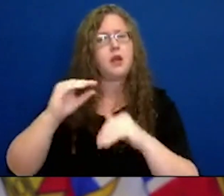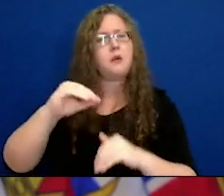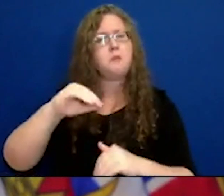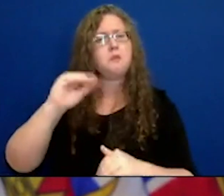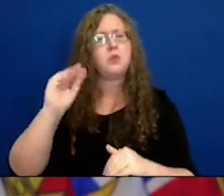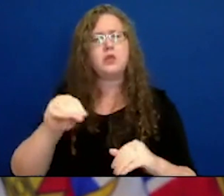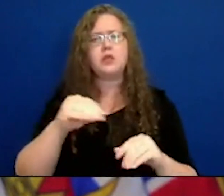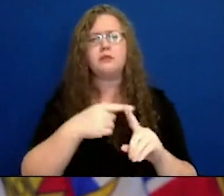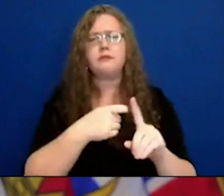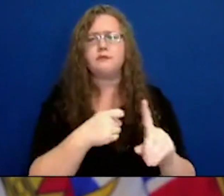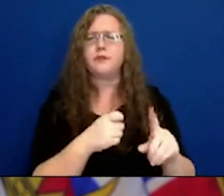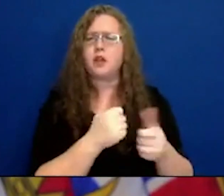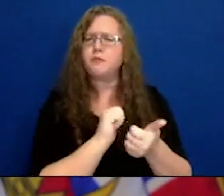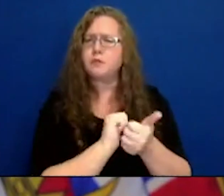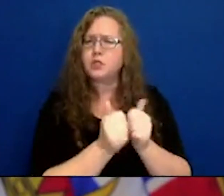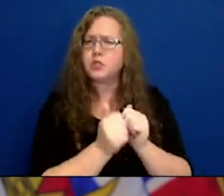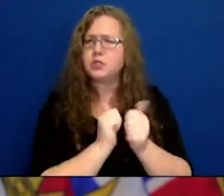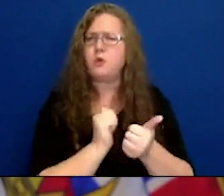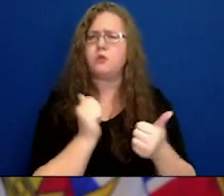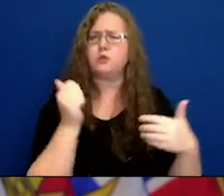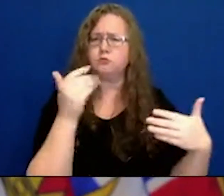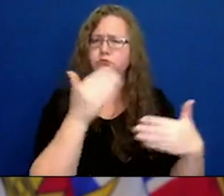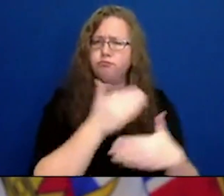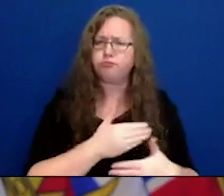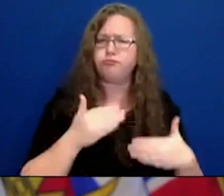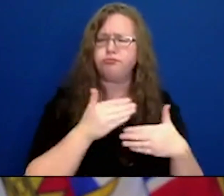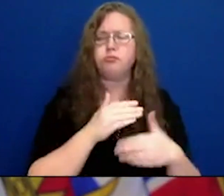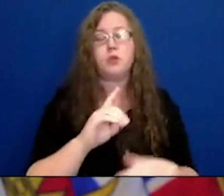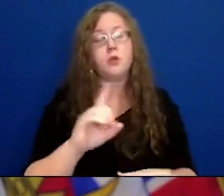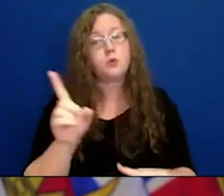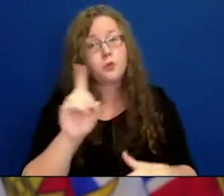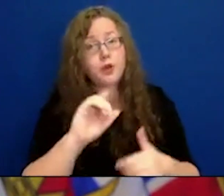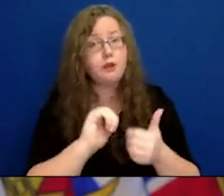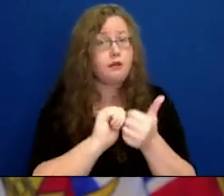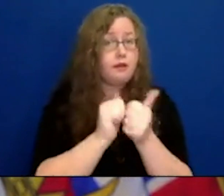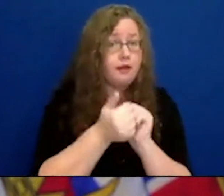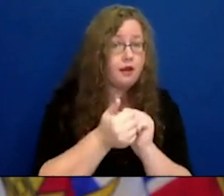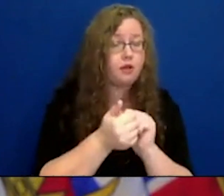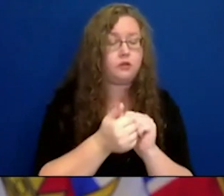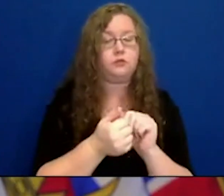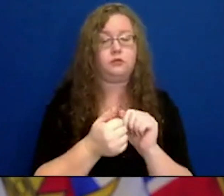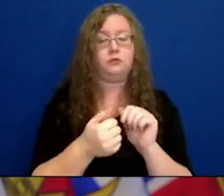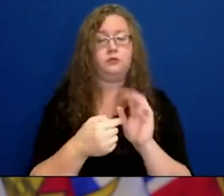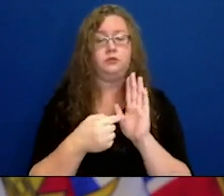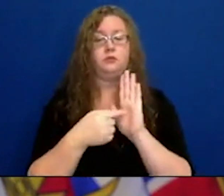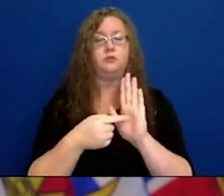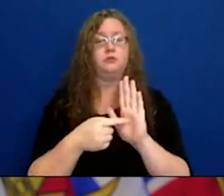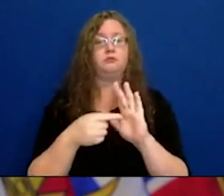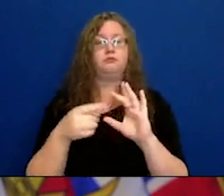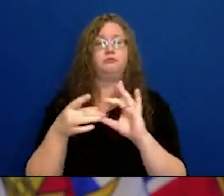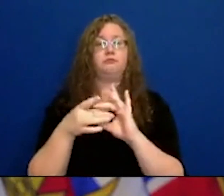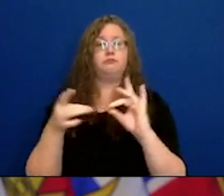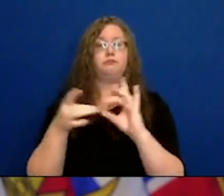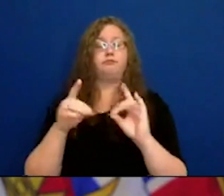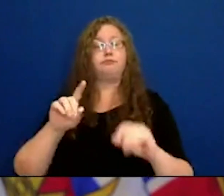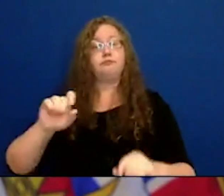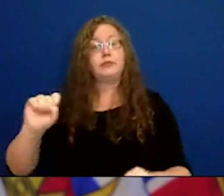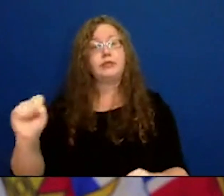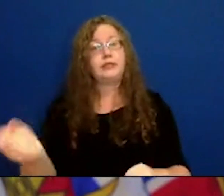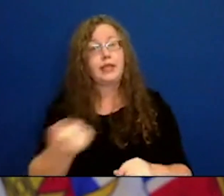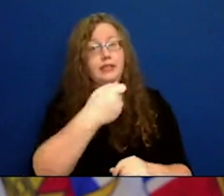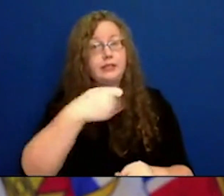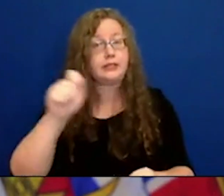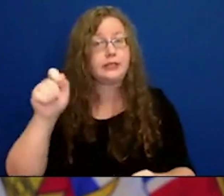recreation and sort of where and how is this happening. For instance, we've heard about tennis